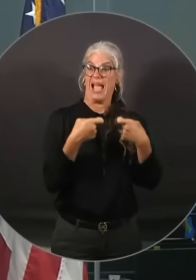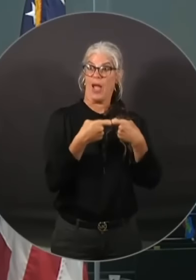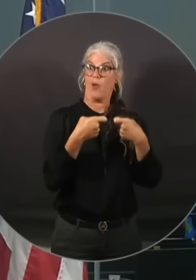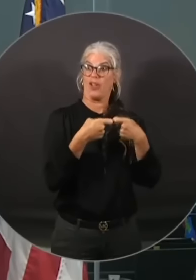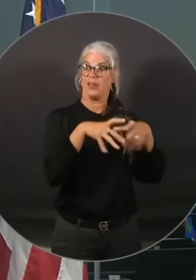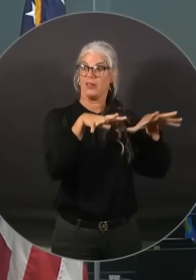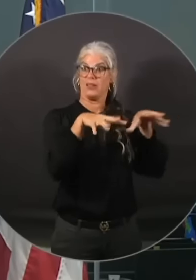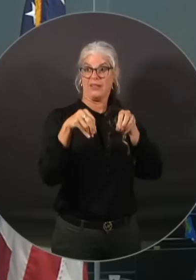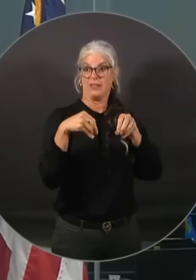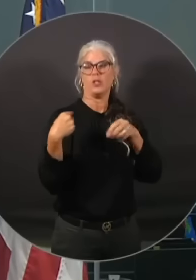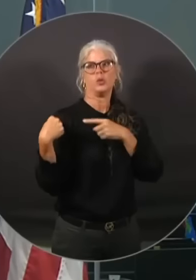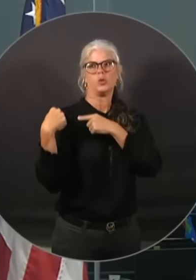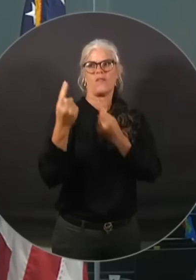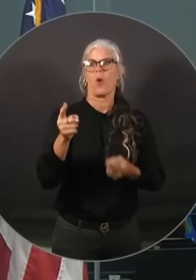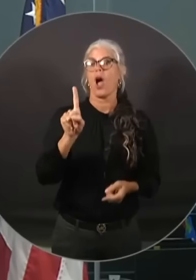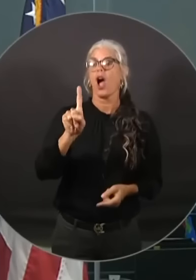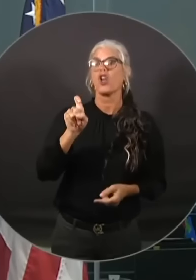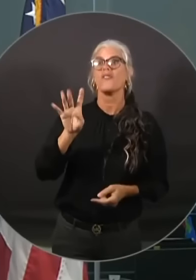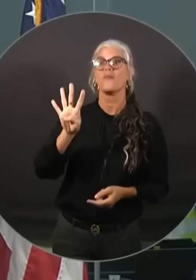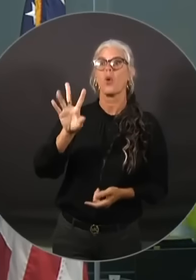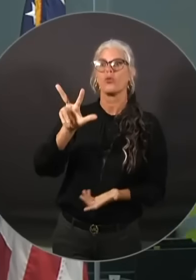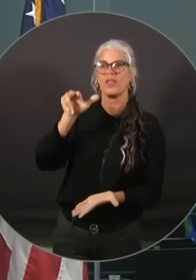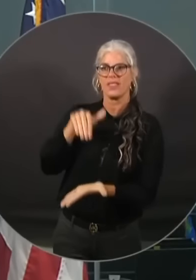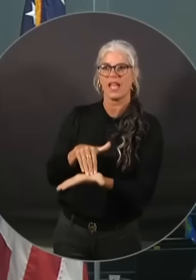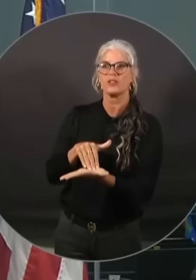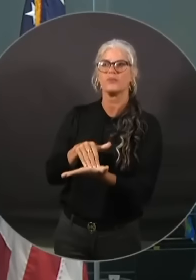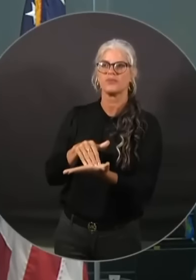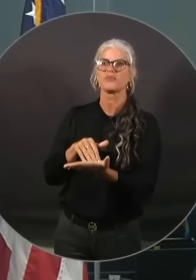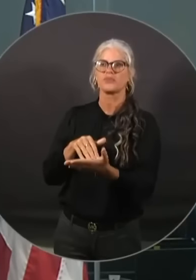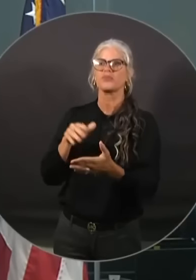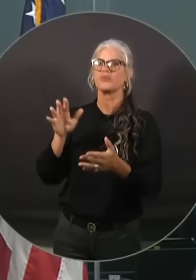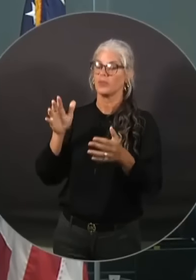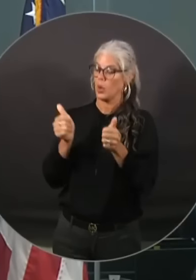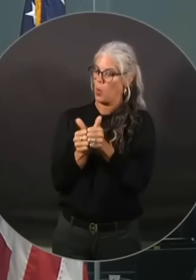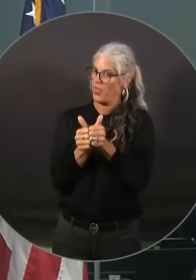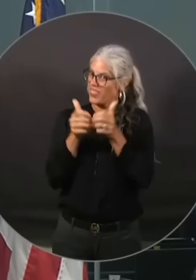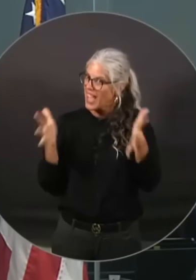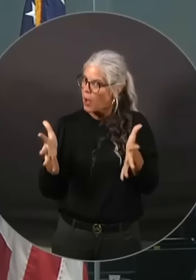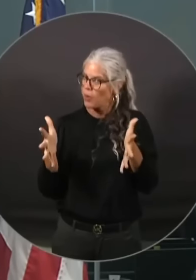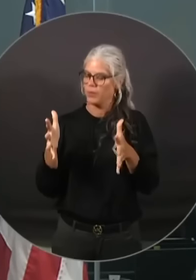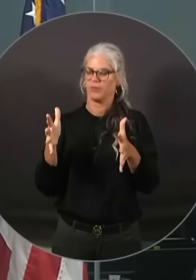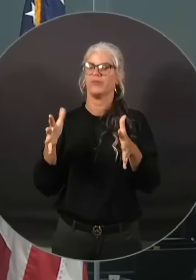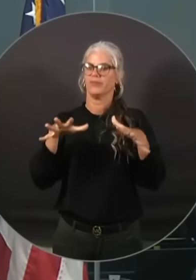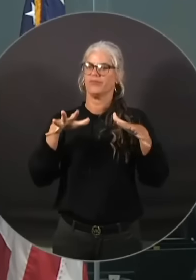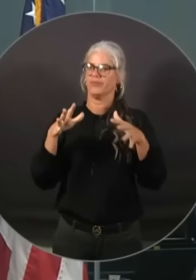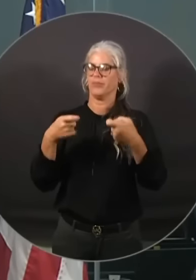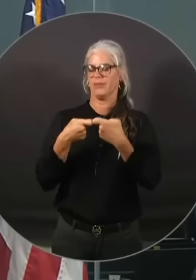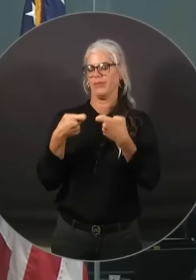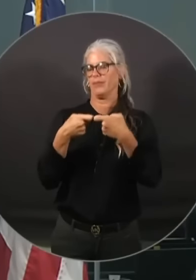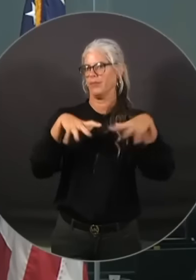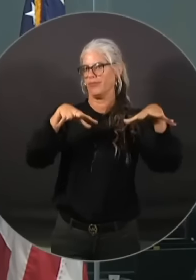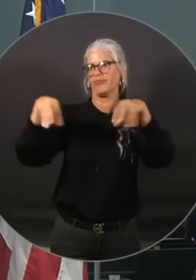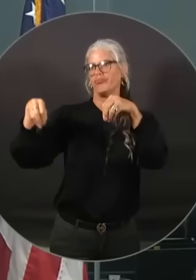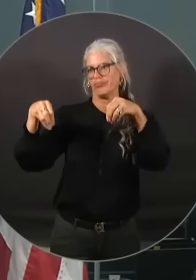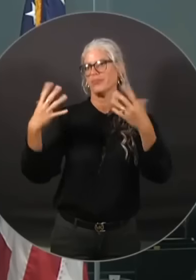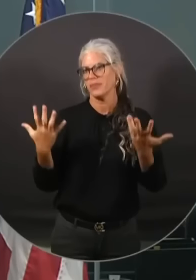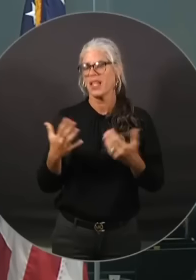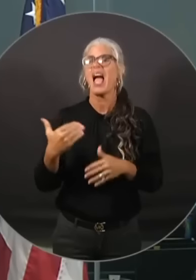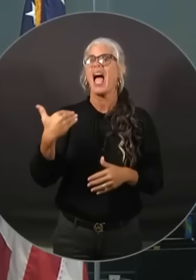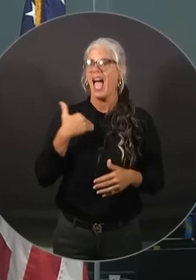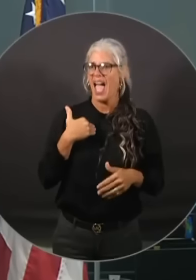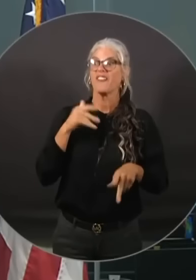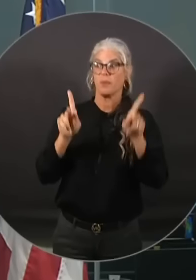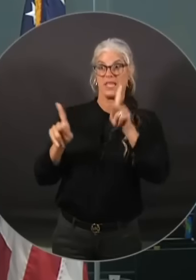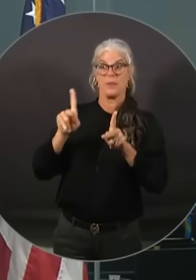143,000 Floridians without power. We have a lot of restoration personnel ready to go to get it back on.